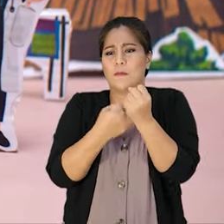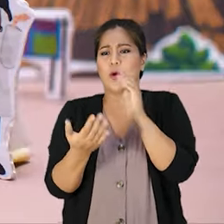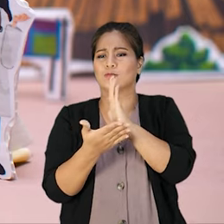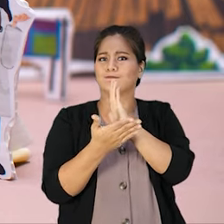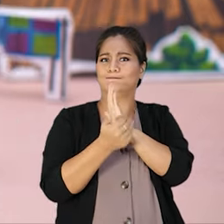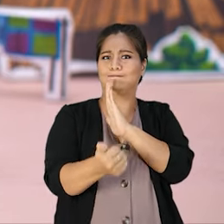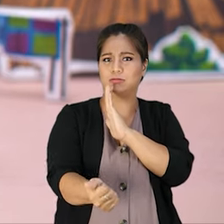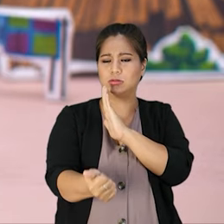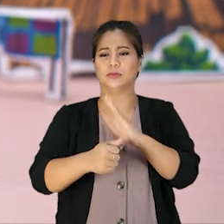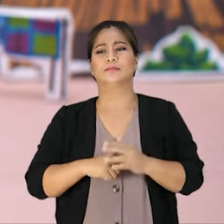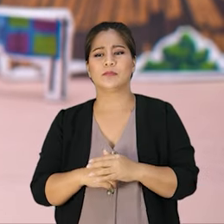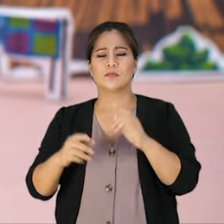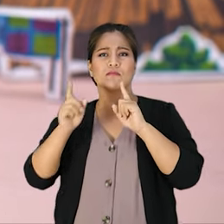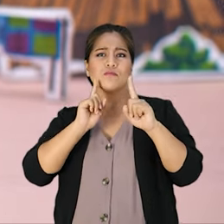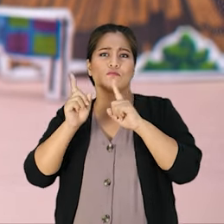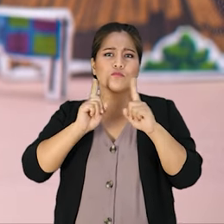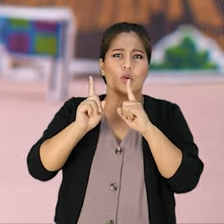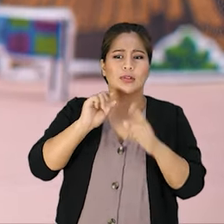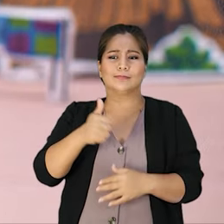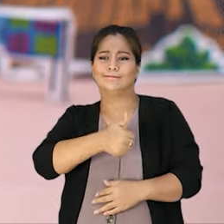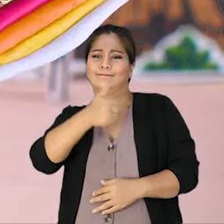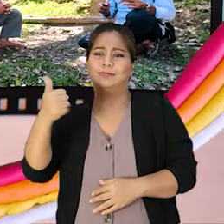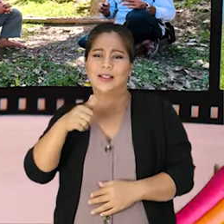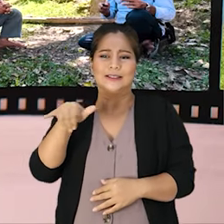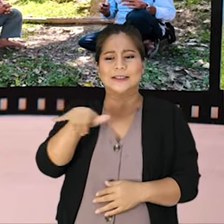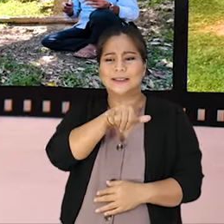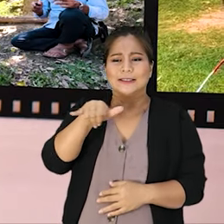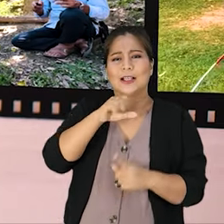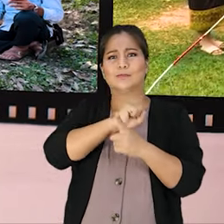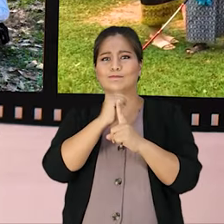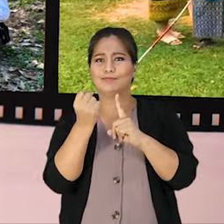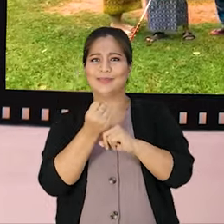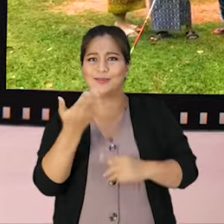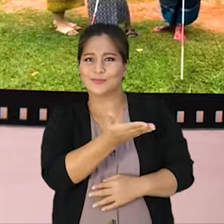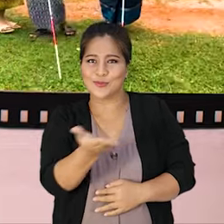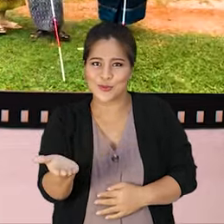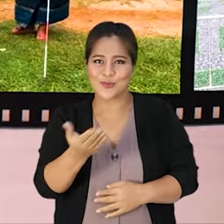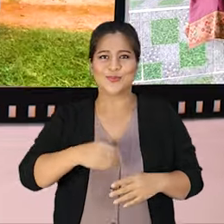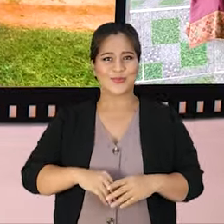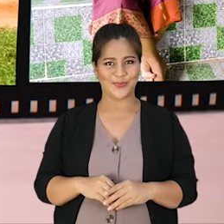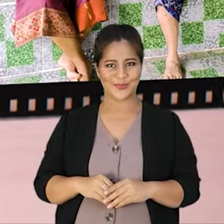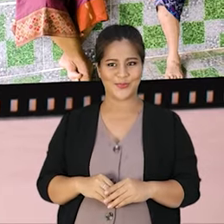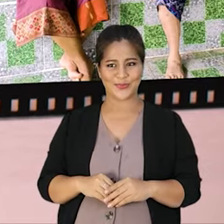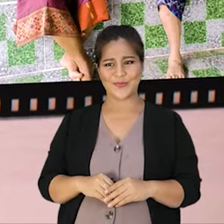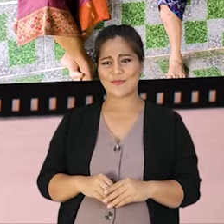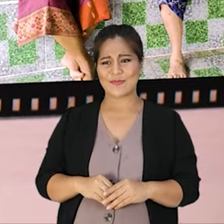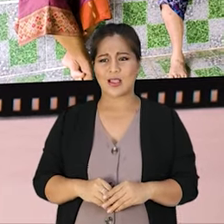support can increase your confidence and skills by talking to someone else who has been in a similar situation as you.